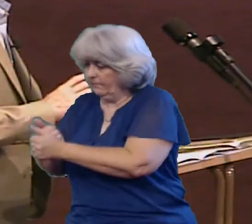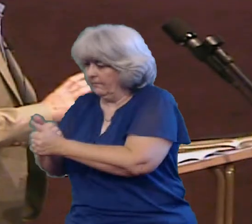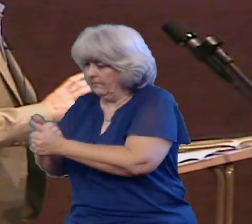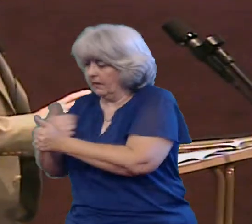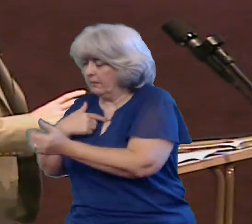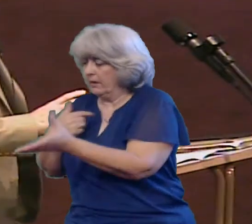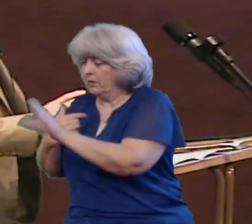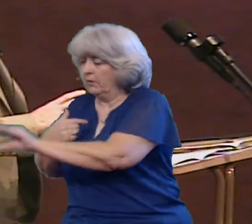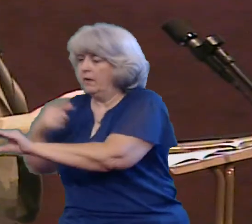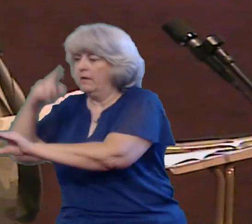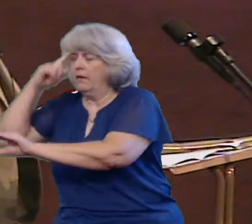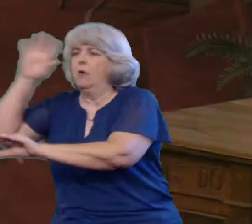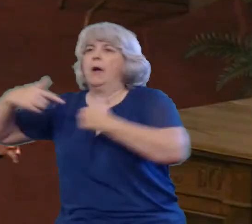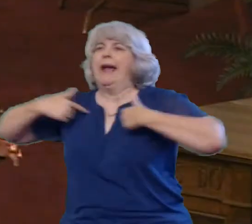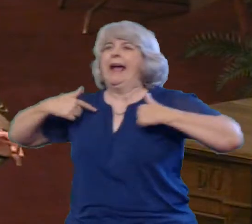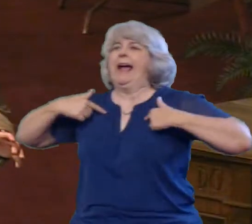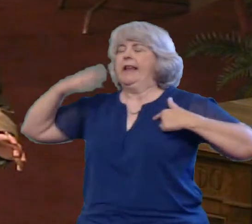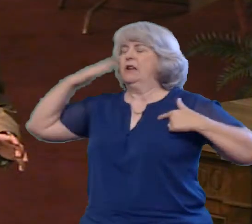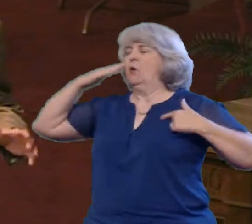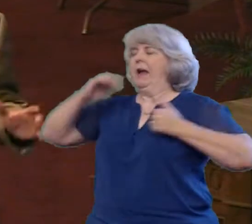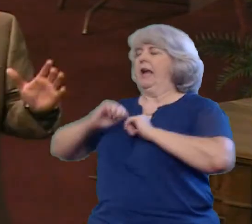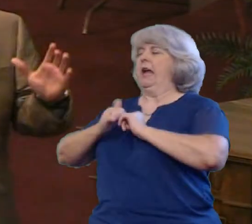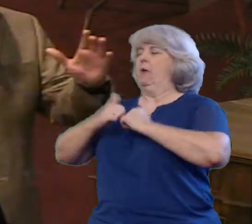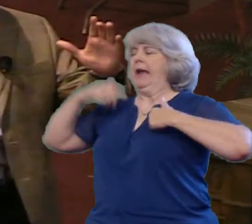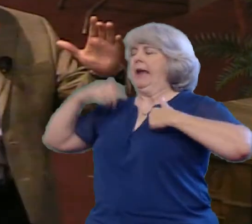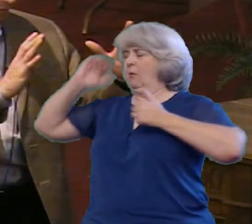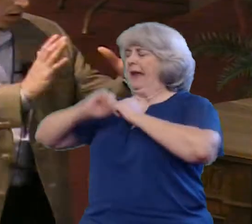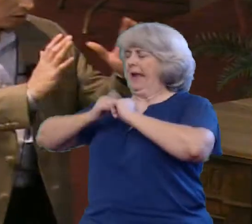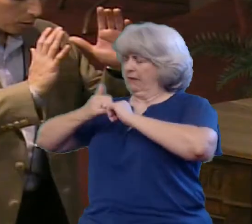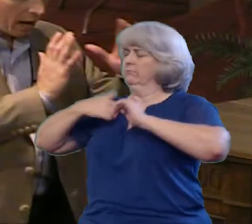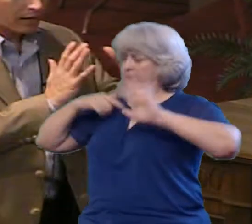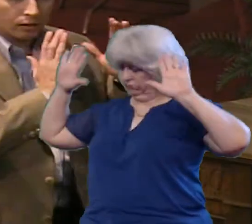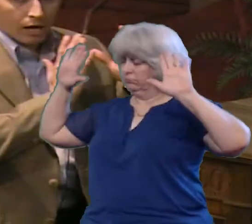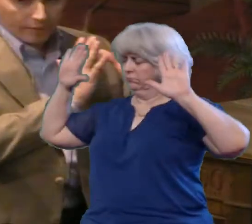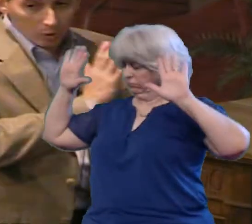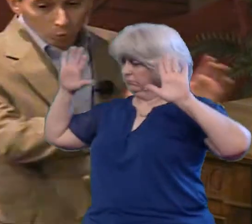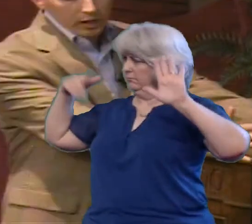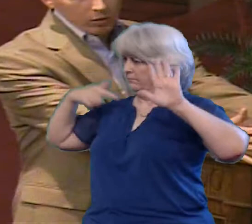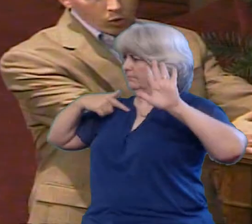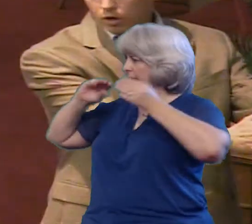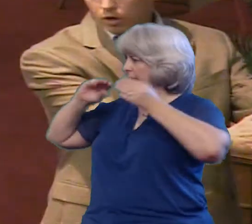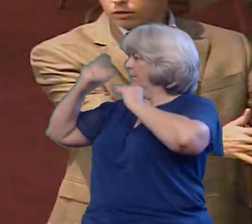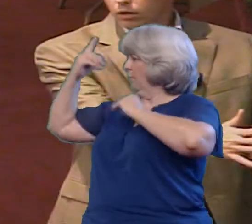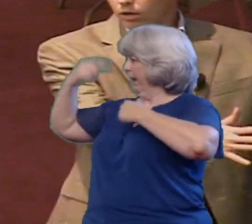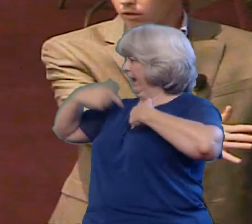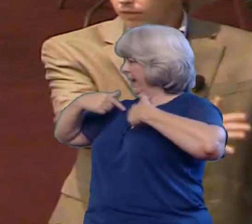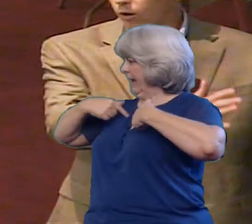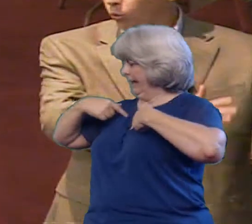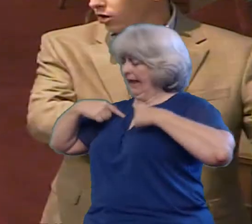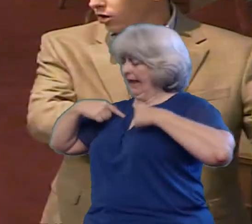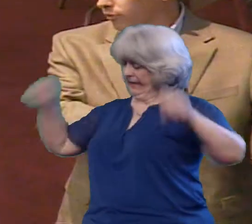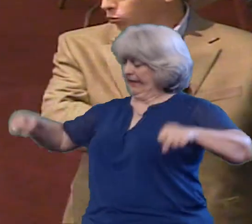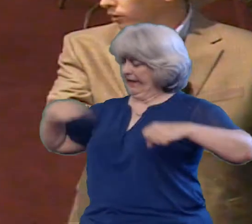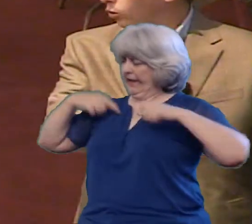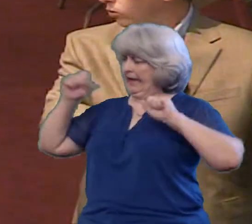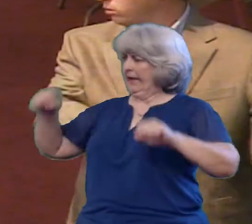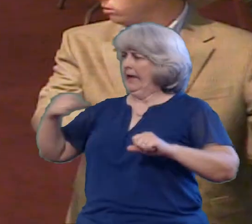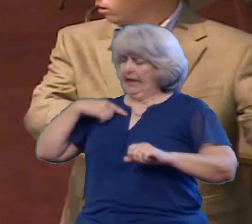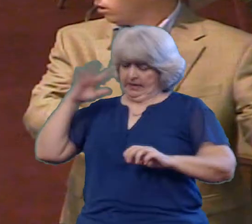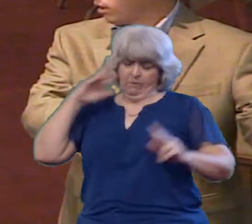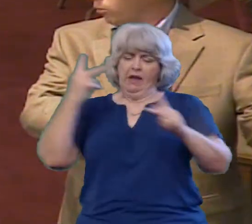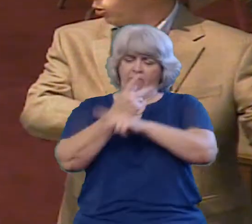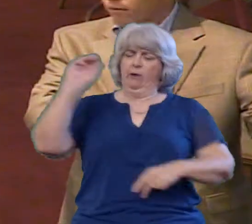think that all number one has the best plan for our lives And that if we just simply follow the path that that we want That we'll solve the riddle